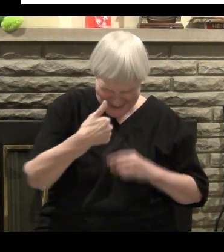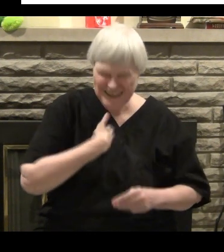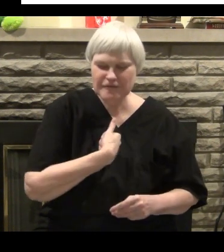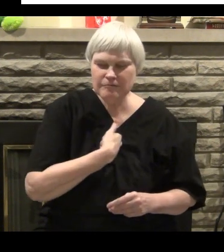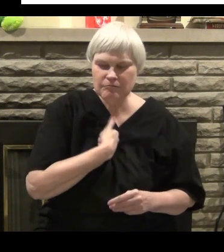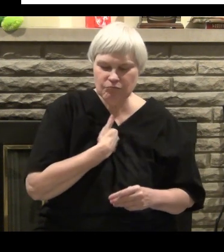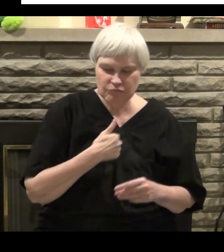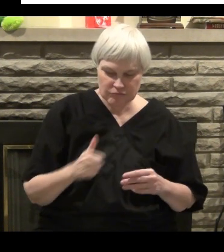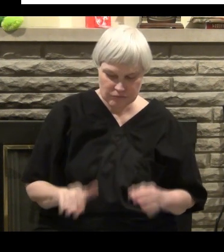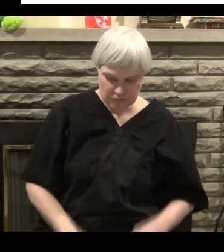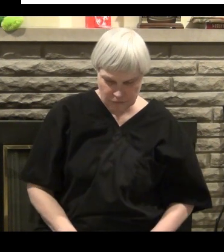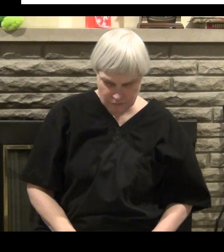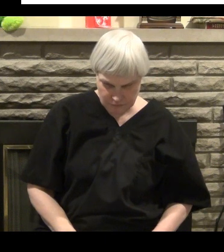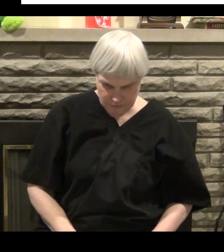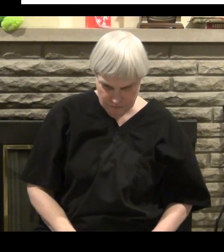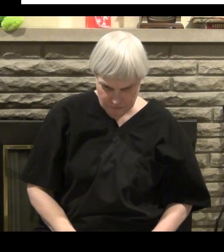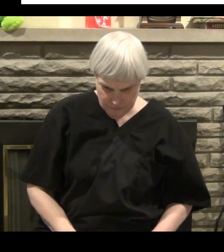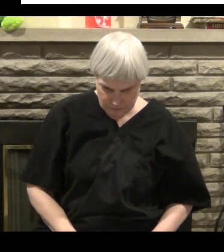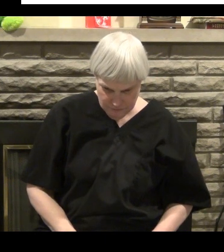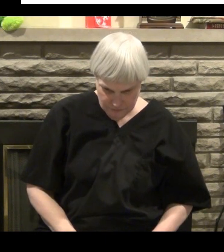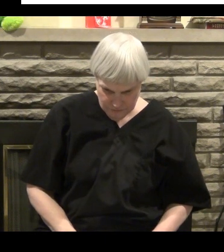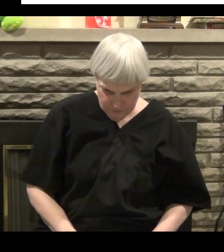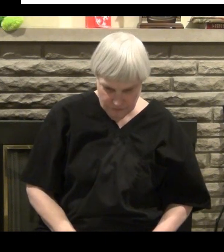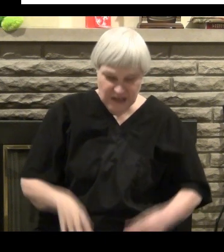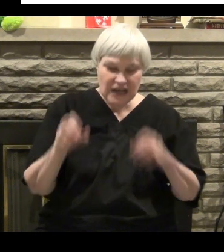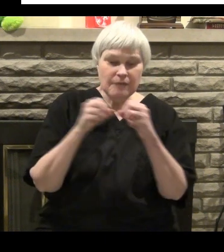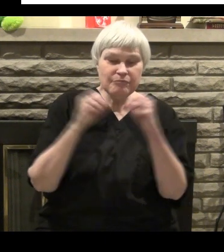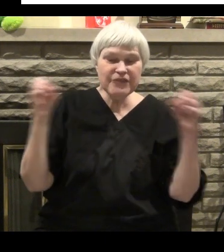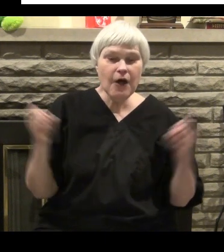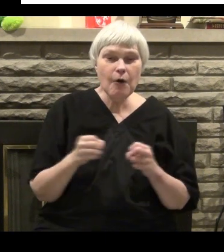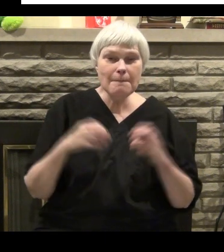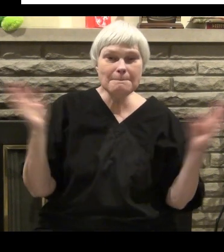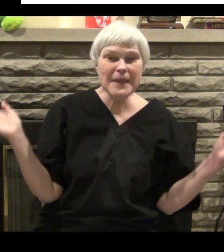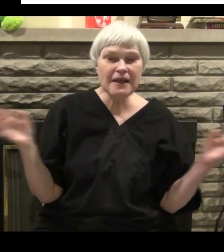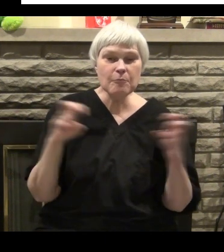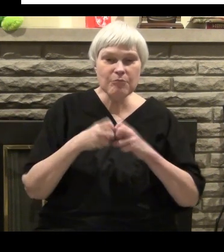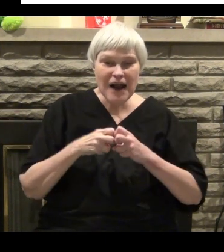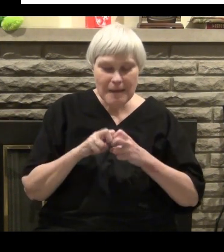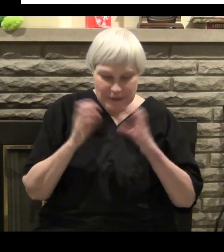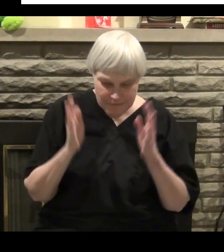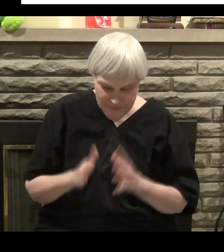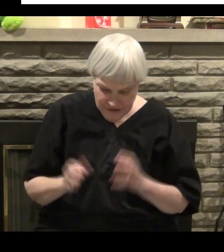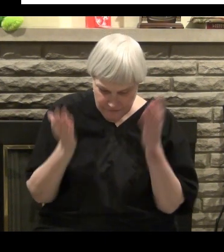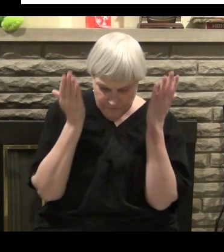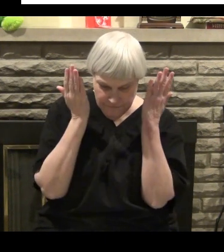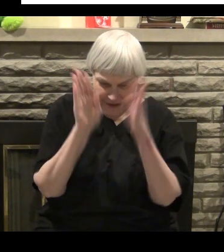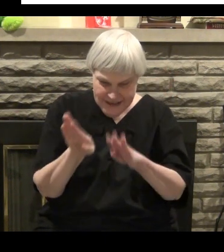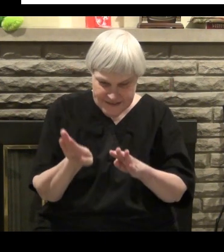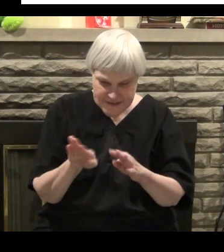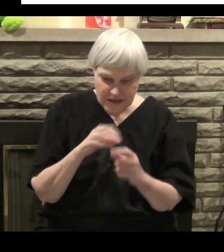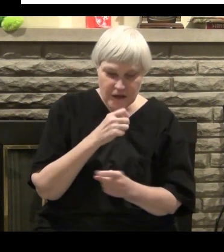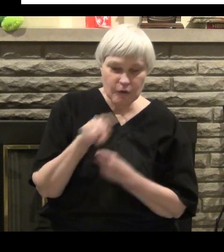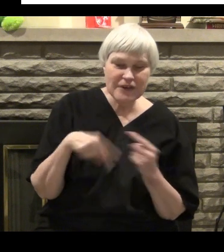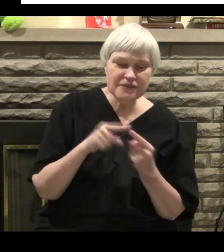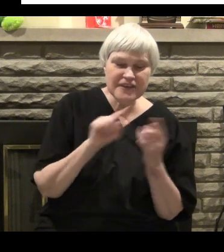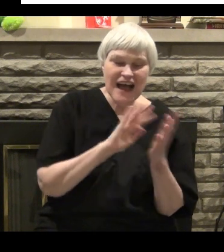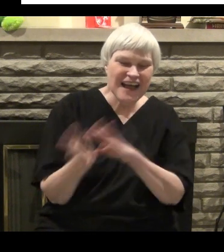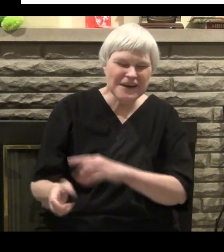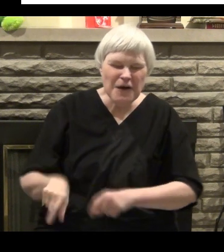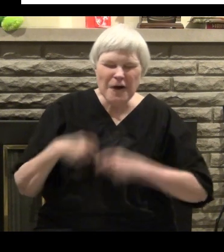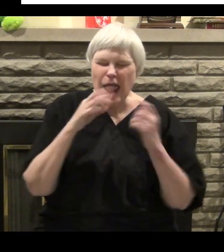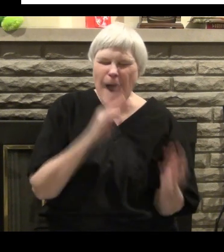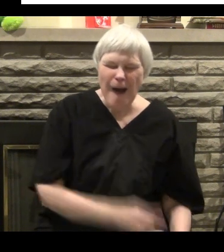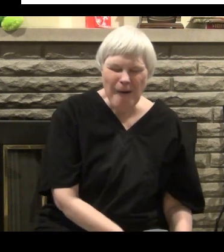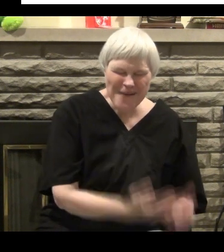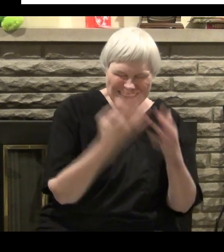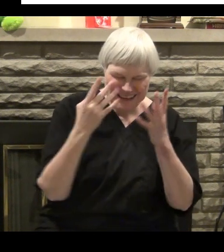You talk about a 13-year-old wanting to stop life at that point right there. I don't think there's a bigger problem that you can